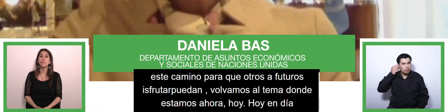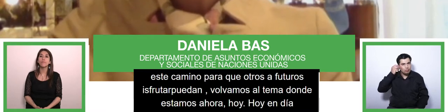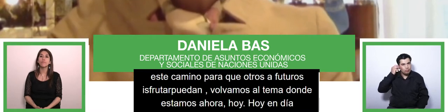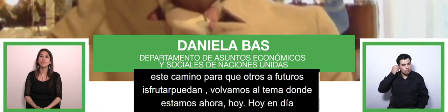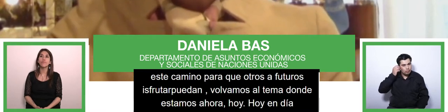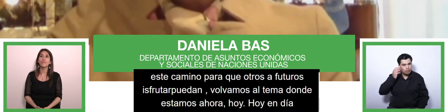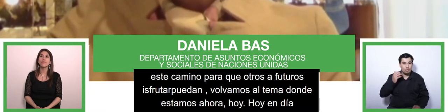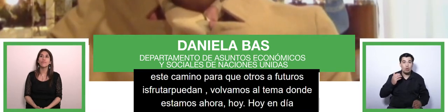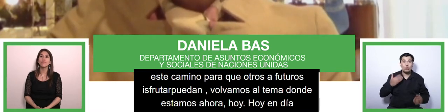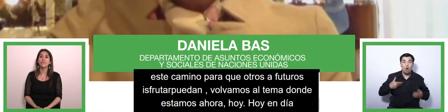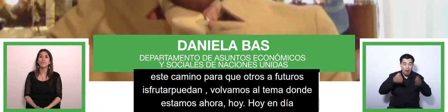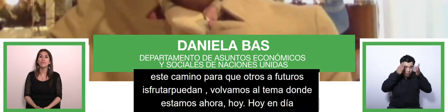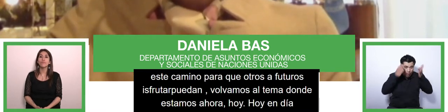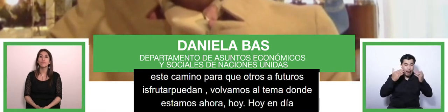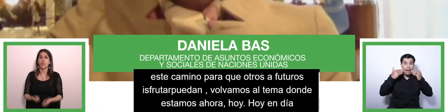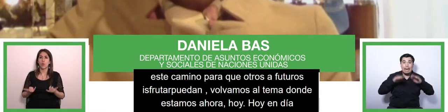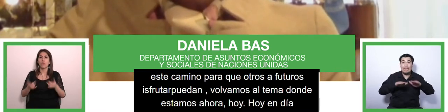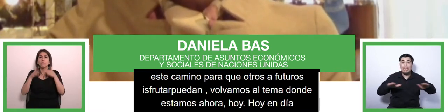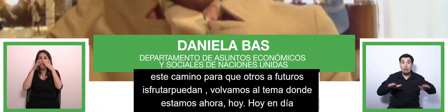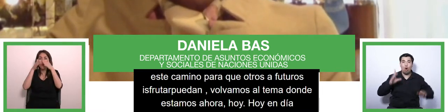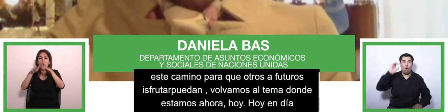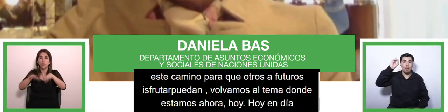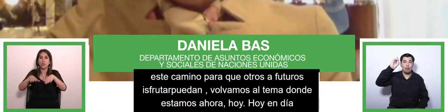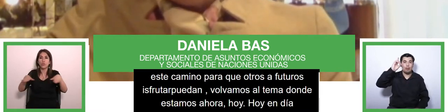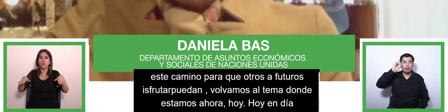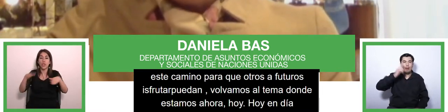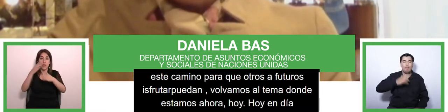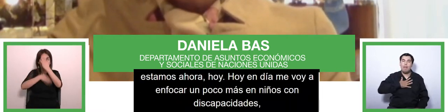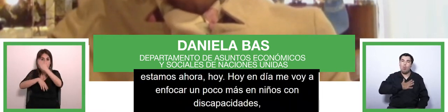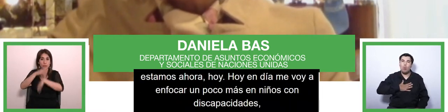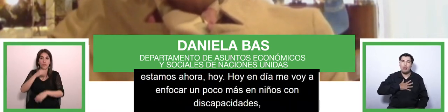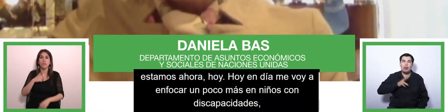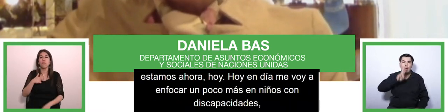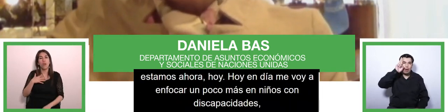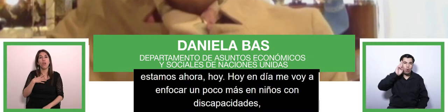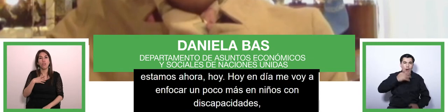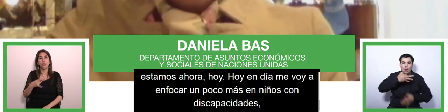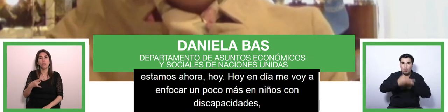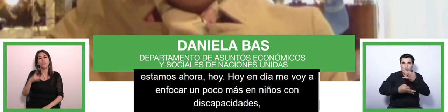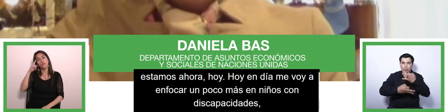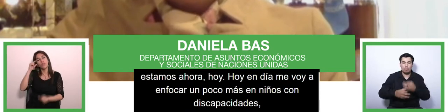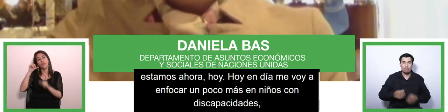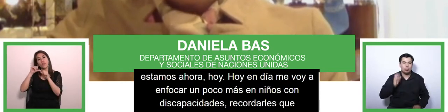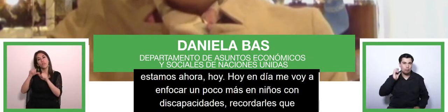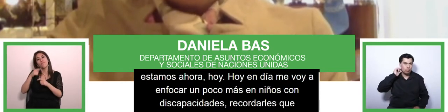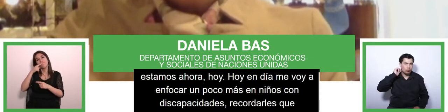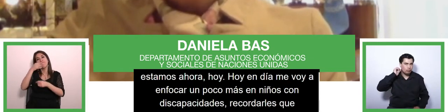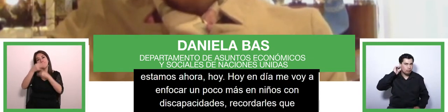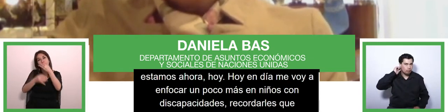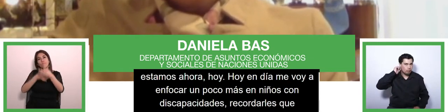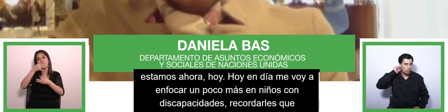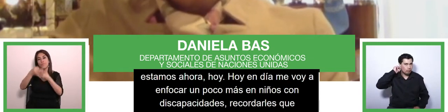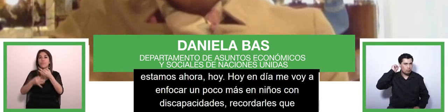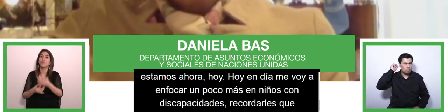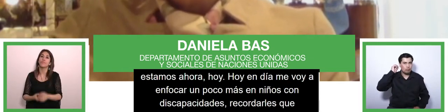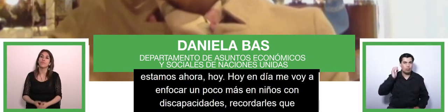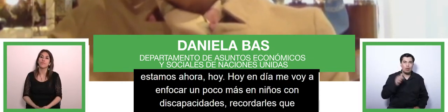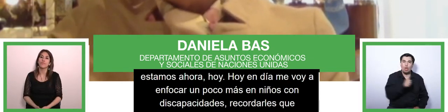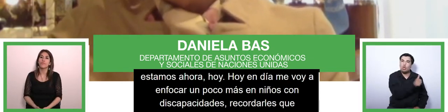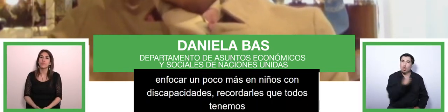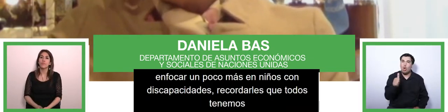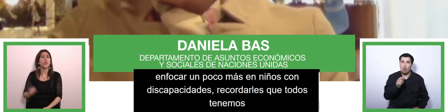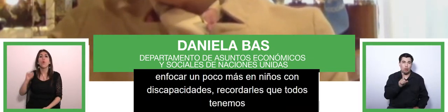that uh we all have to keep following our long life